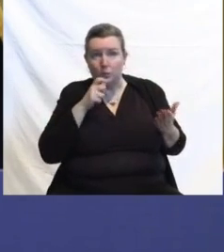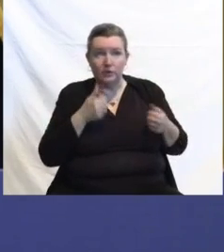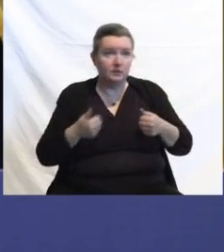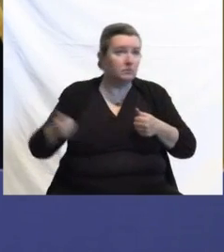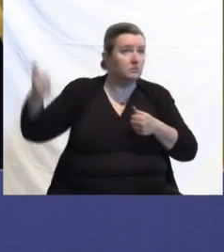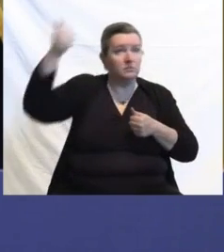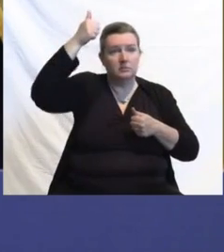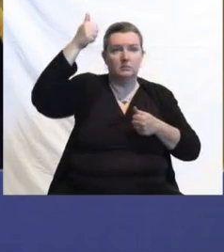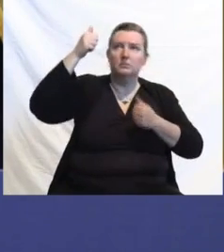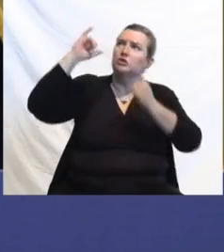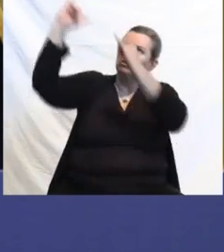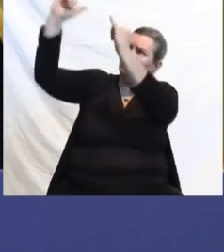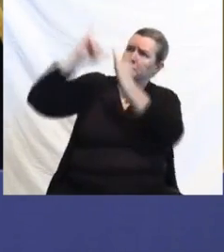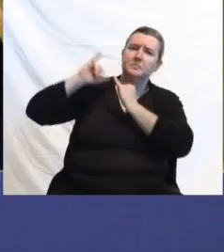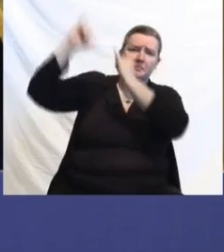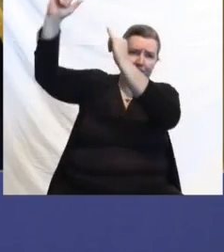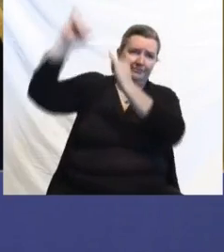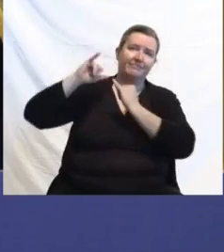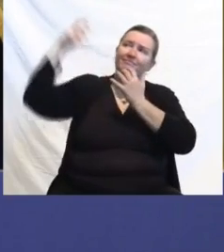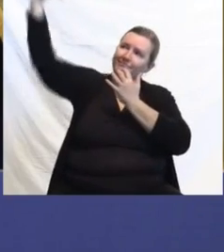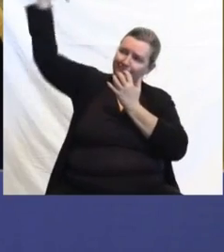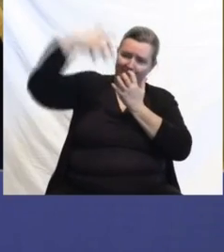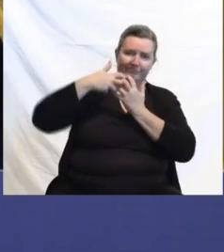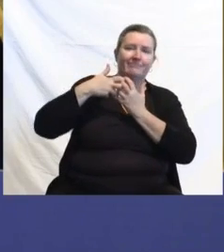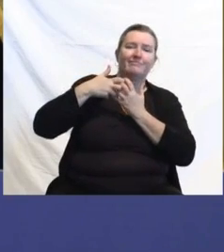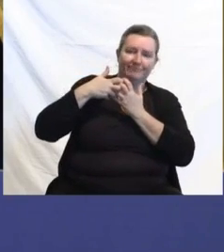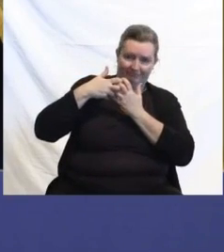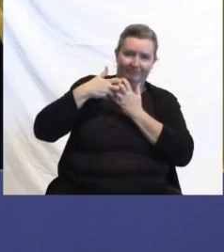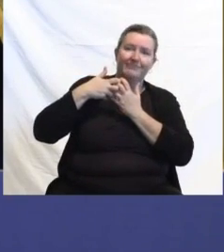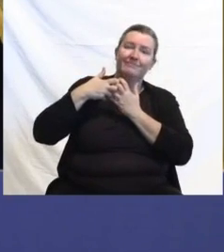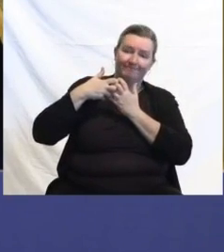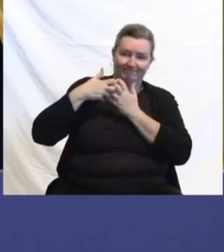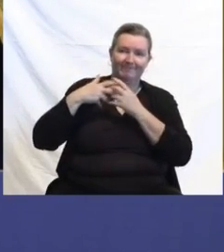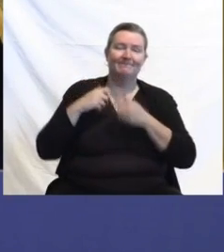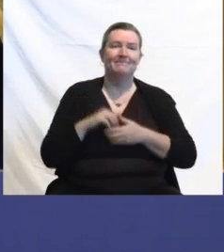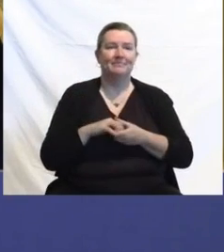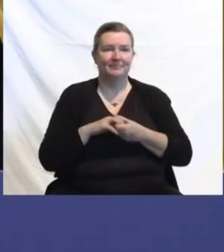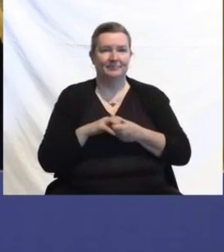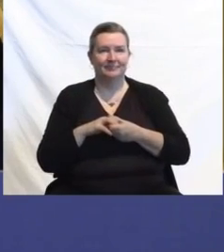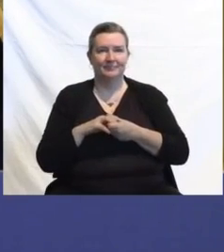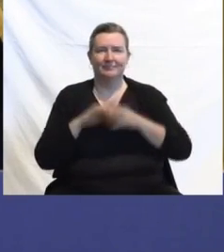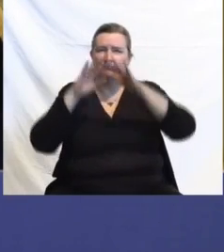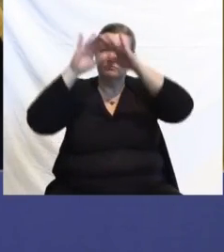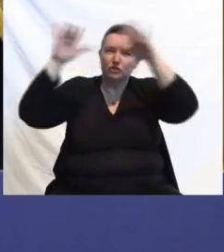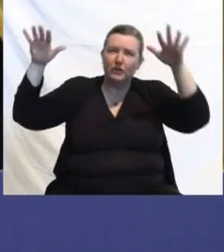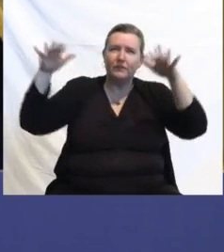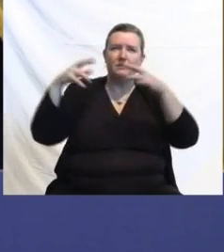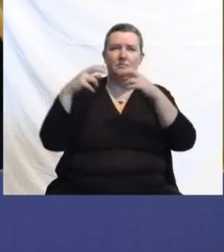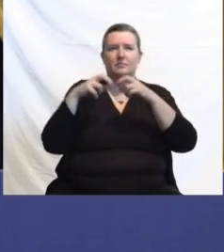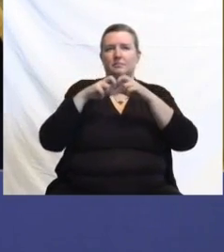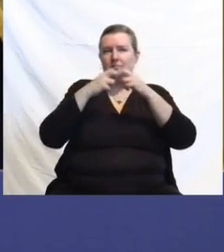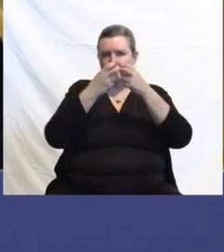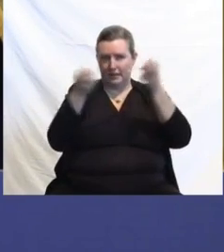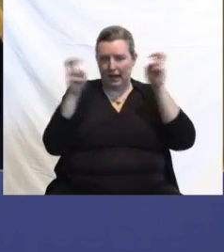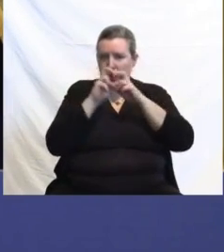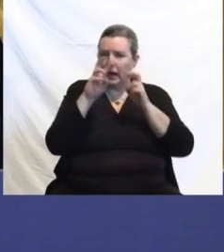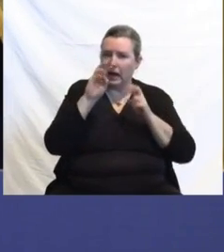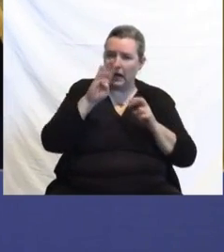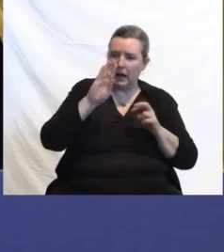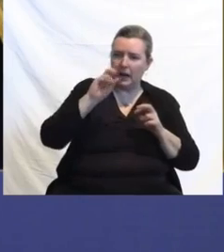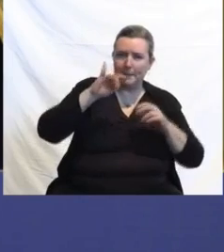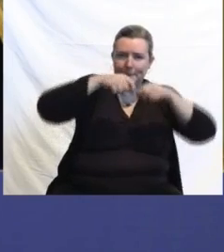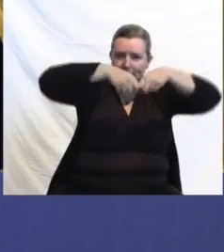it's our administration, we have the most diverse administration or diverse cabinet, rather, in the history of the state,